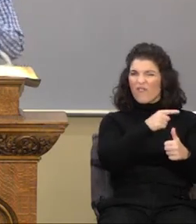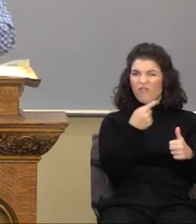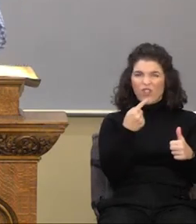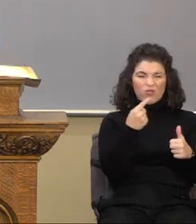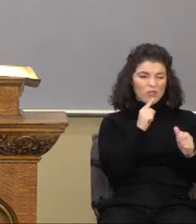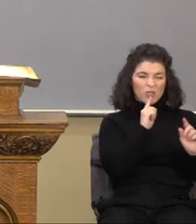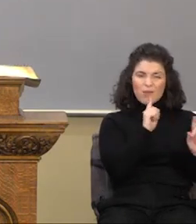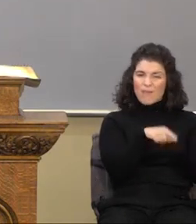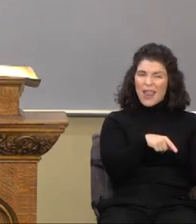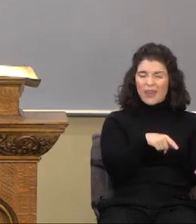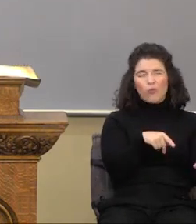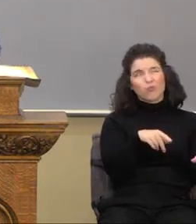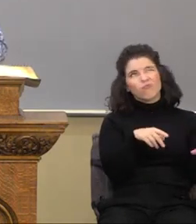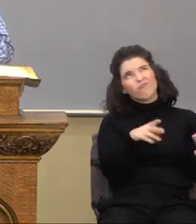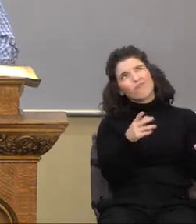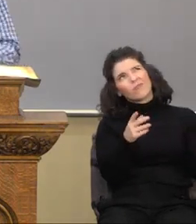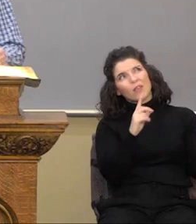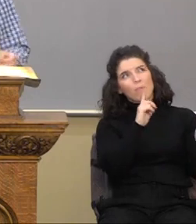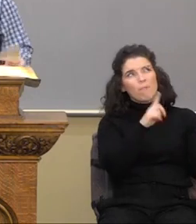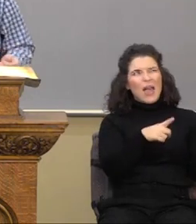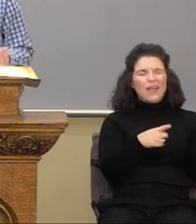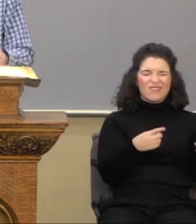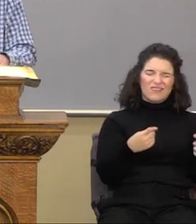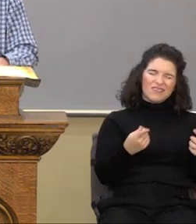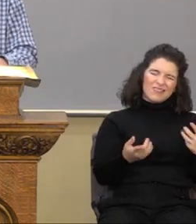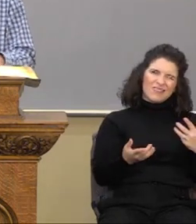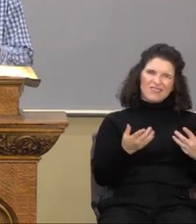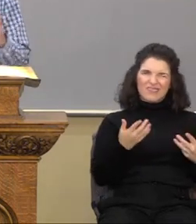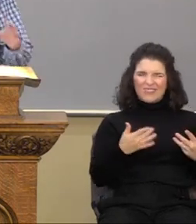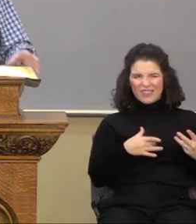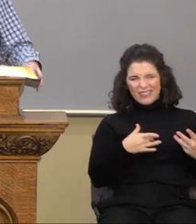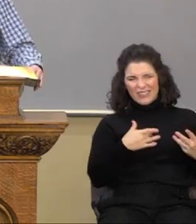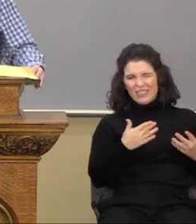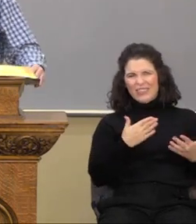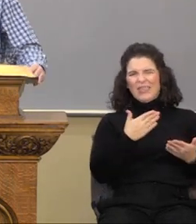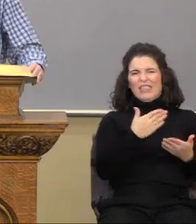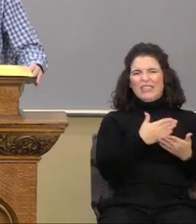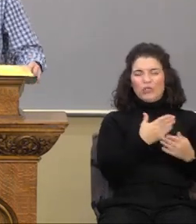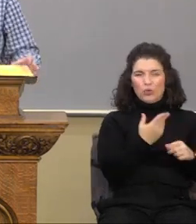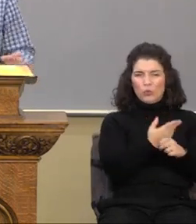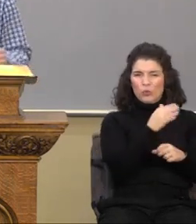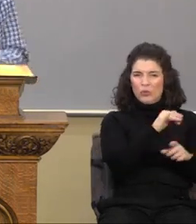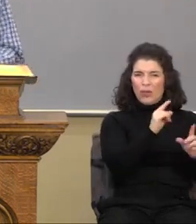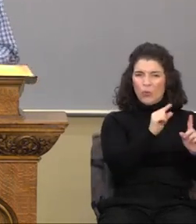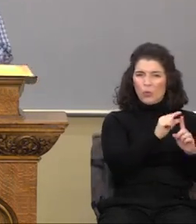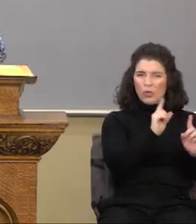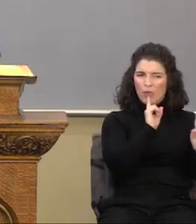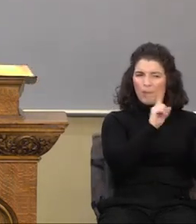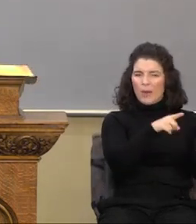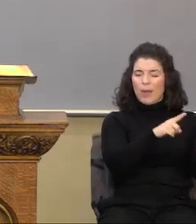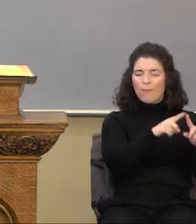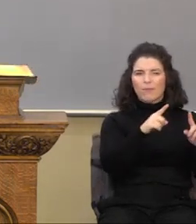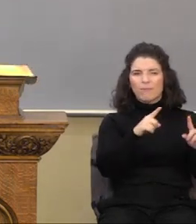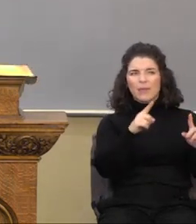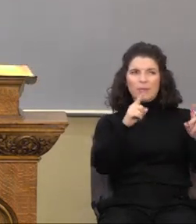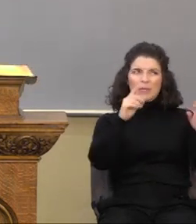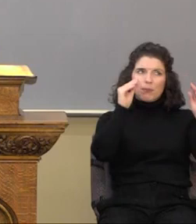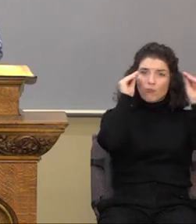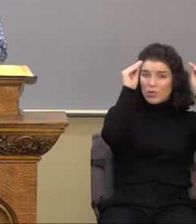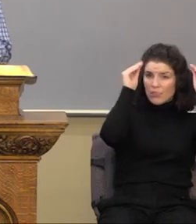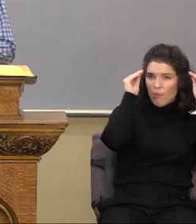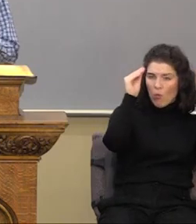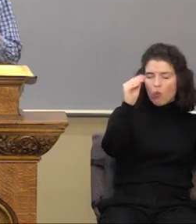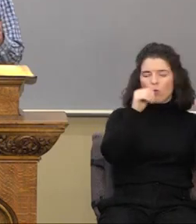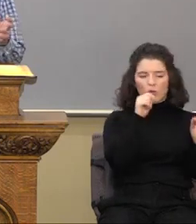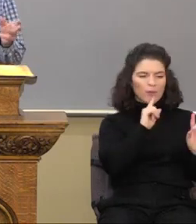And I am hesitant to use the word command. Sometimes people misunderstand that. We don't mean a command